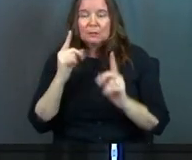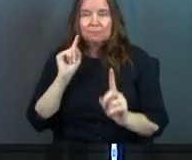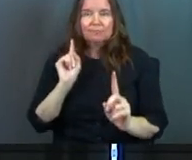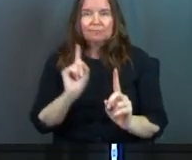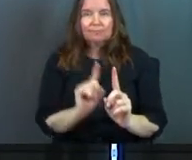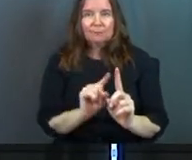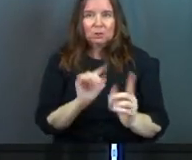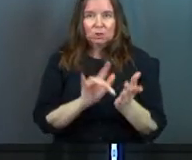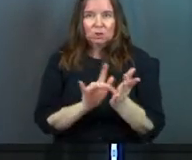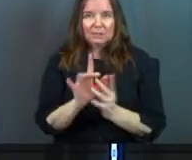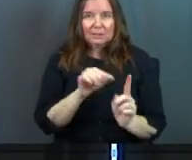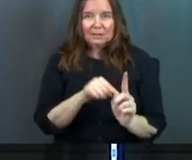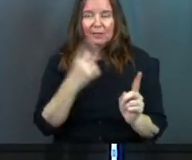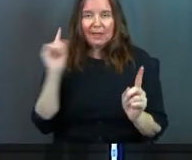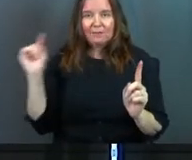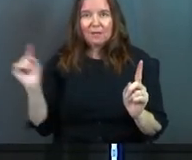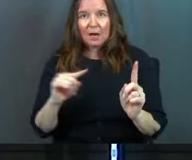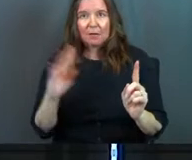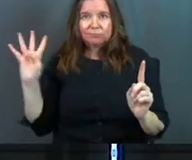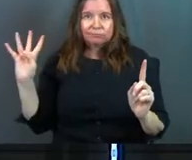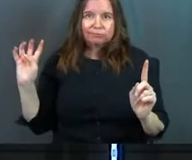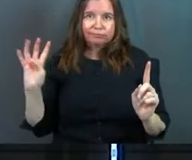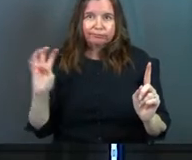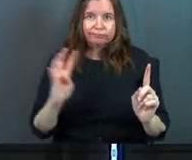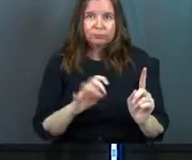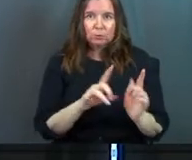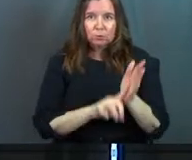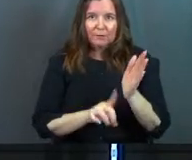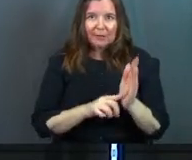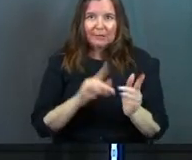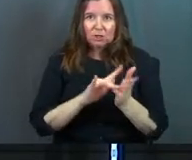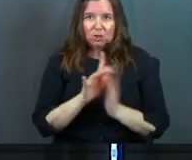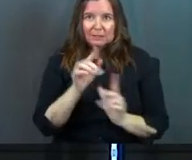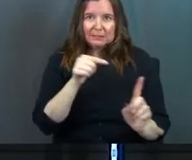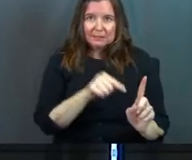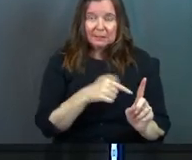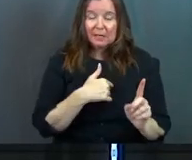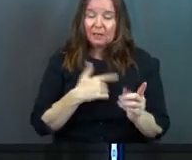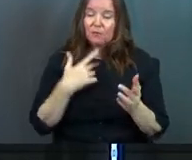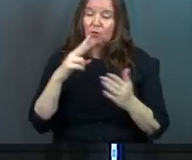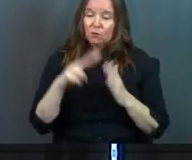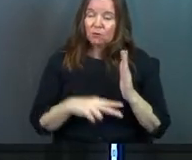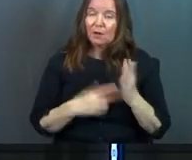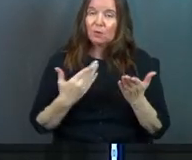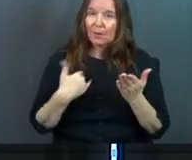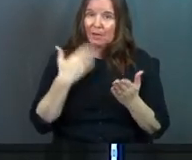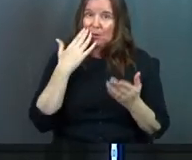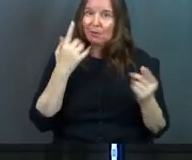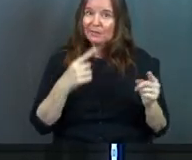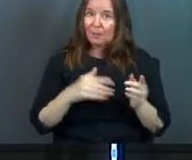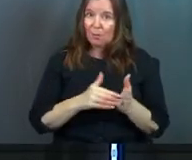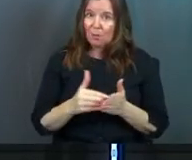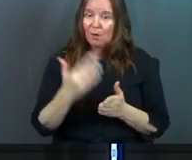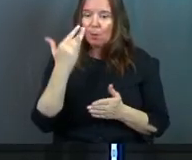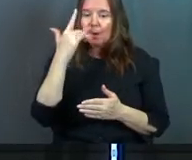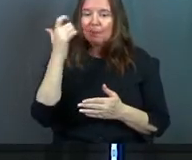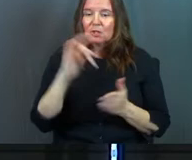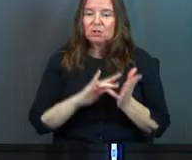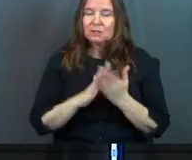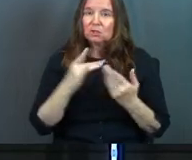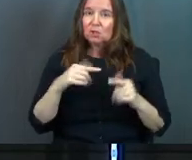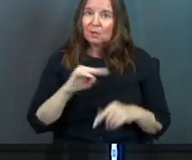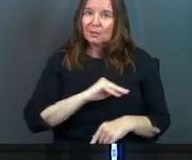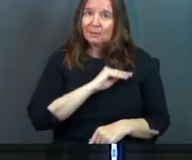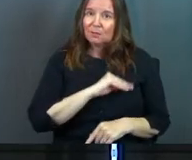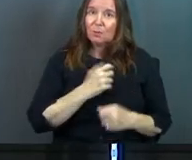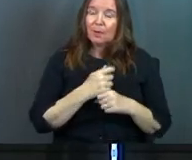They've come up to investigate Jesus Christ. And if you've read the gospels, you might know that this happened quite a bit because Jesus during his